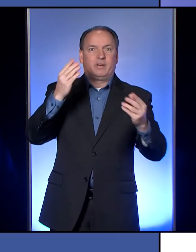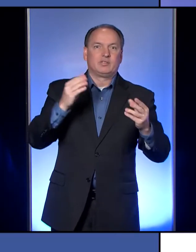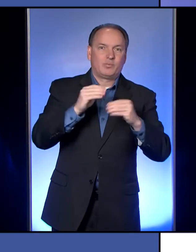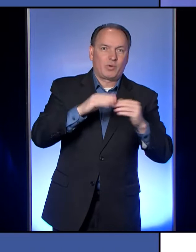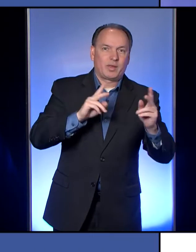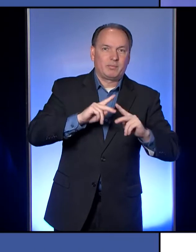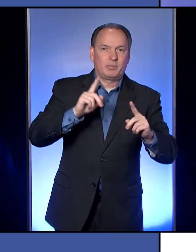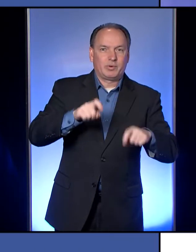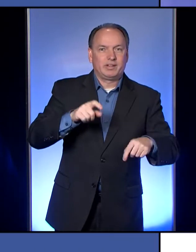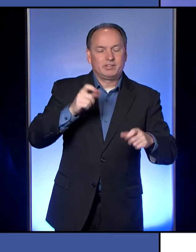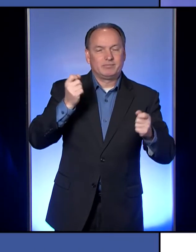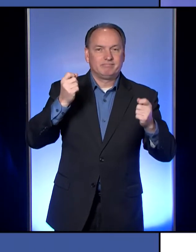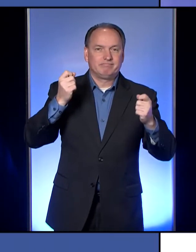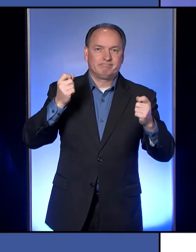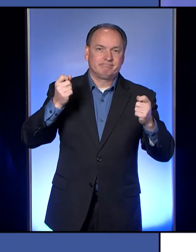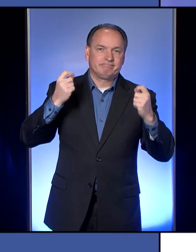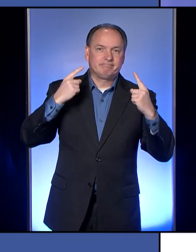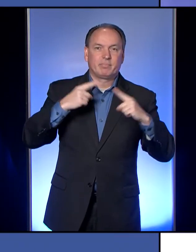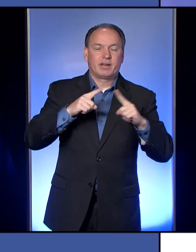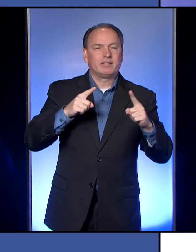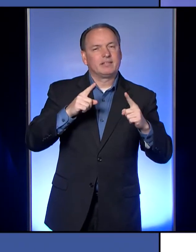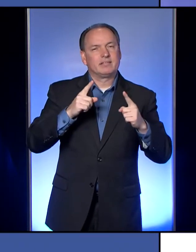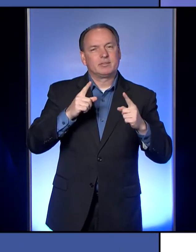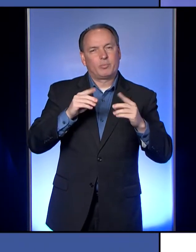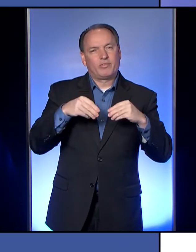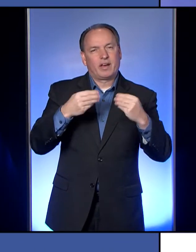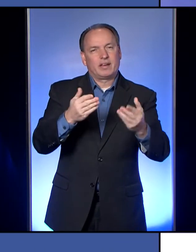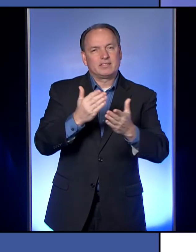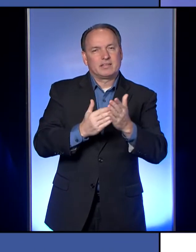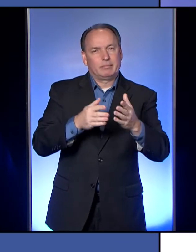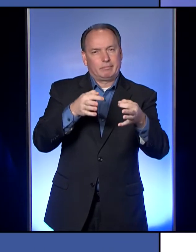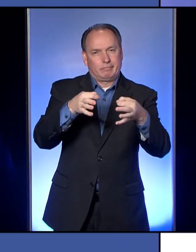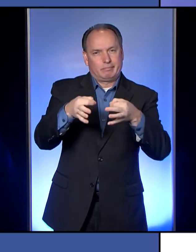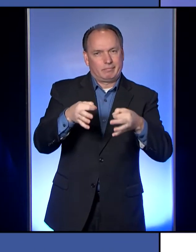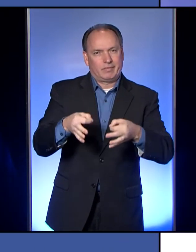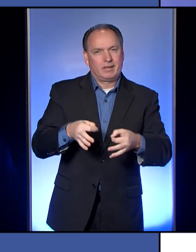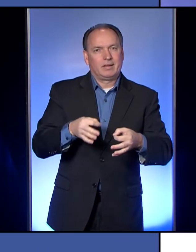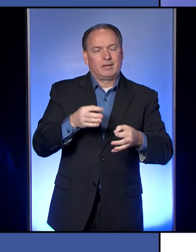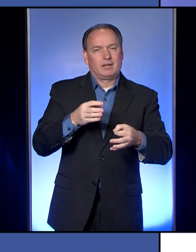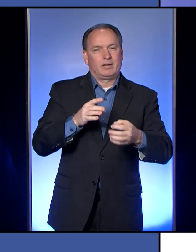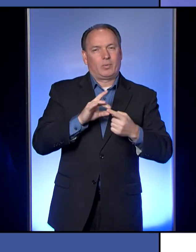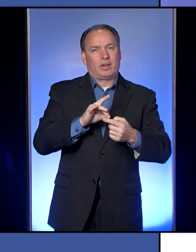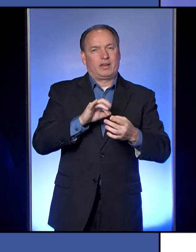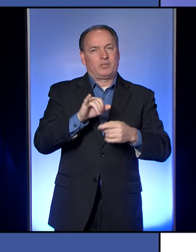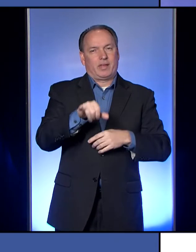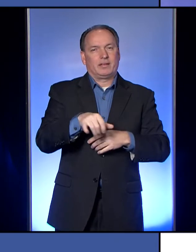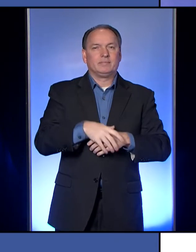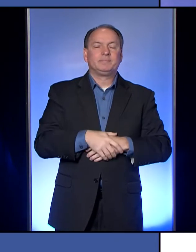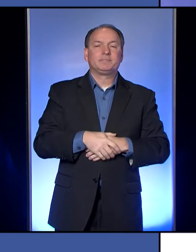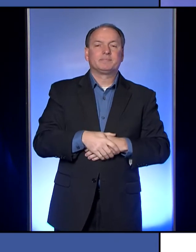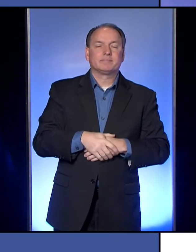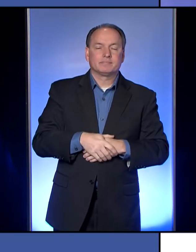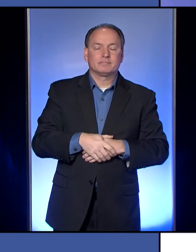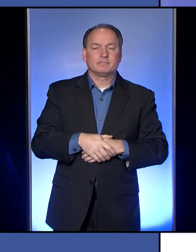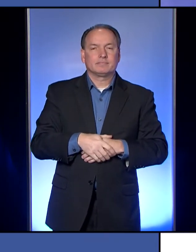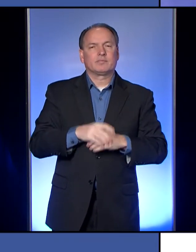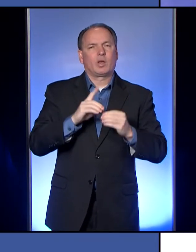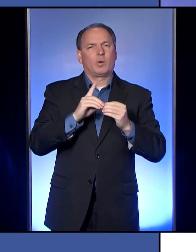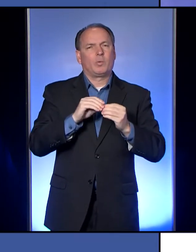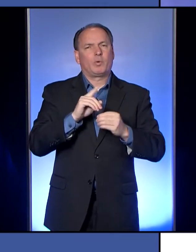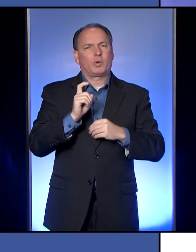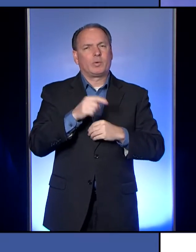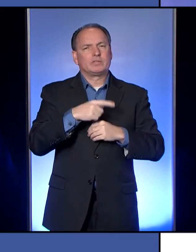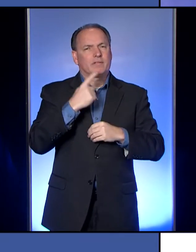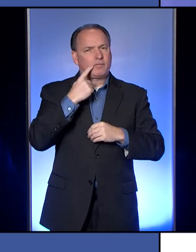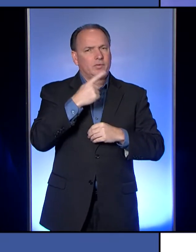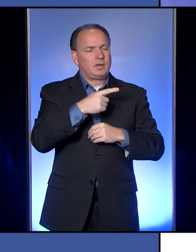to hear, but trying to give people some context around this. Okay. And one other question for you. Uh, I know in the